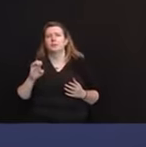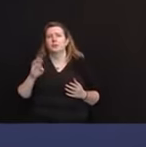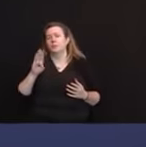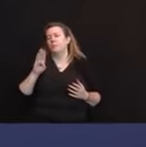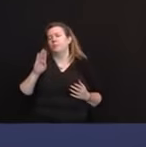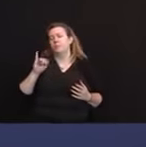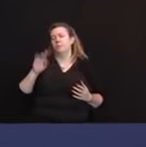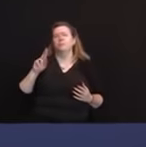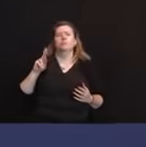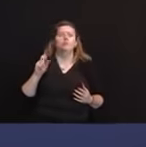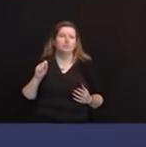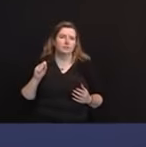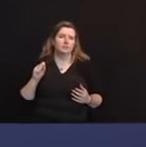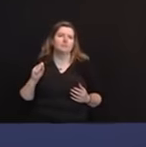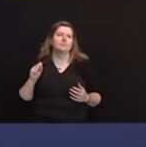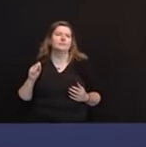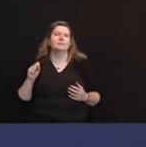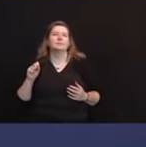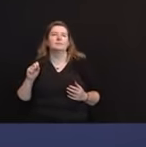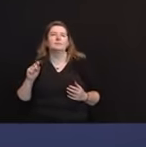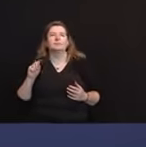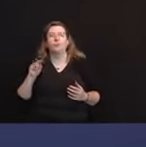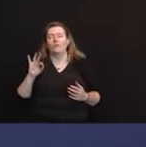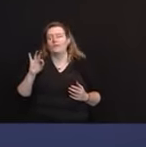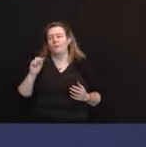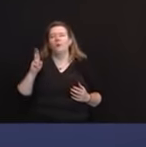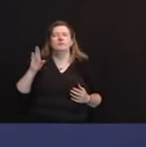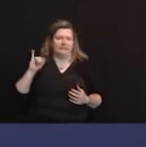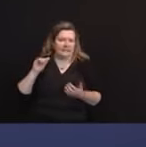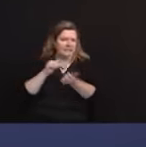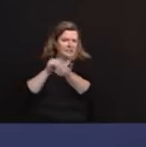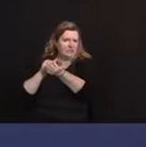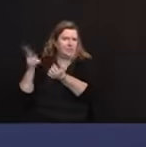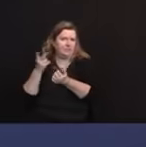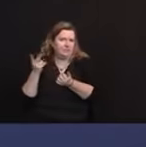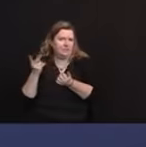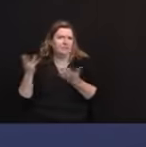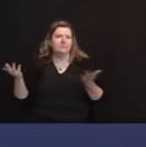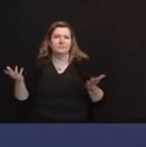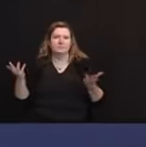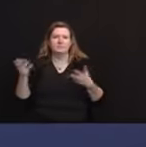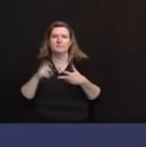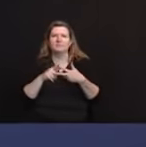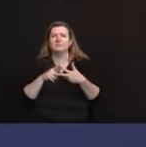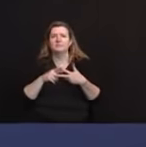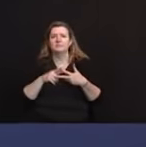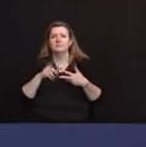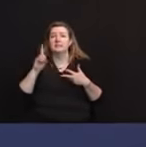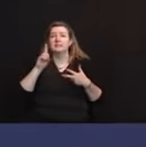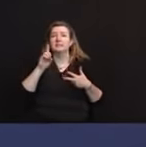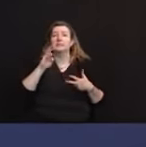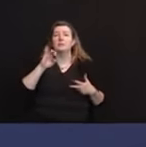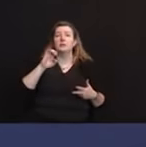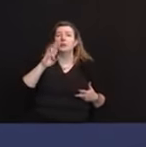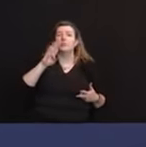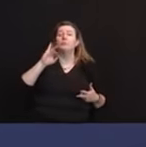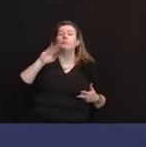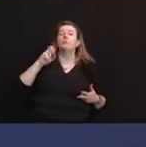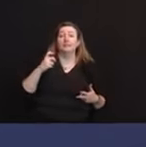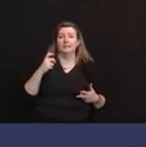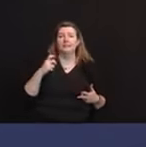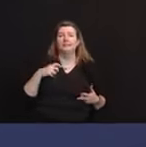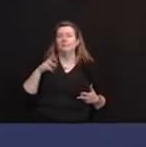She announced that she's going to retire soon and I thank her for her support. Completely unrelated, we had a really